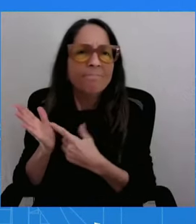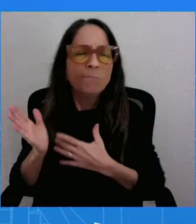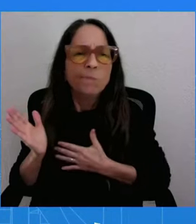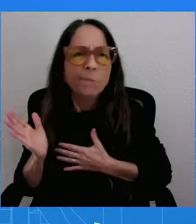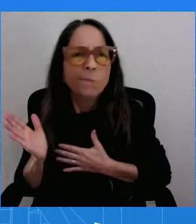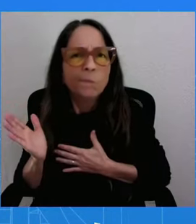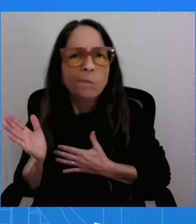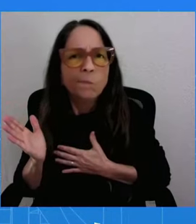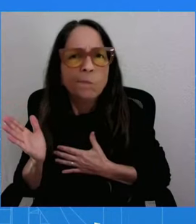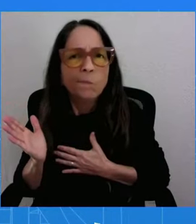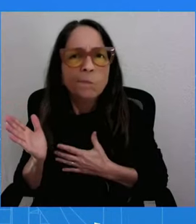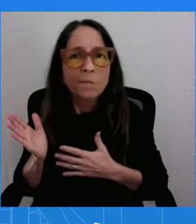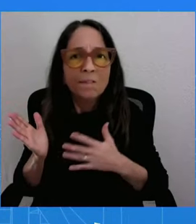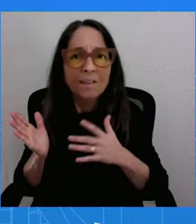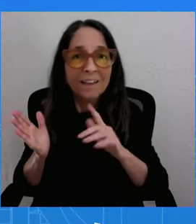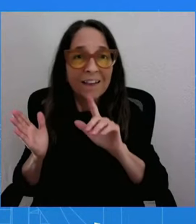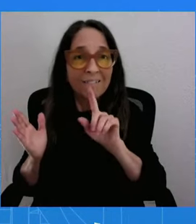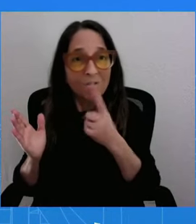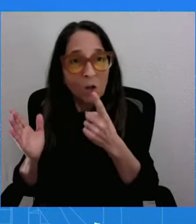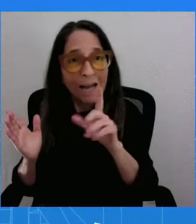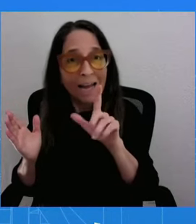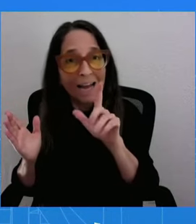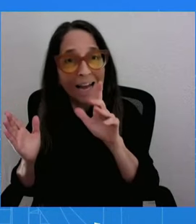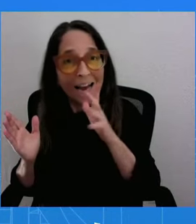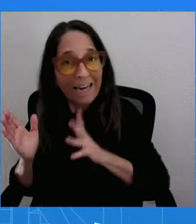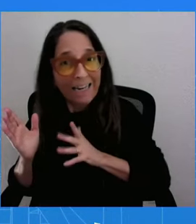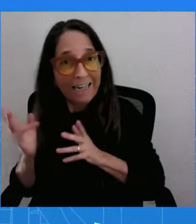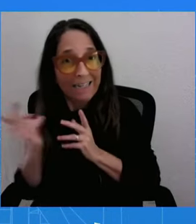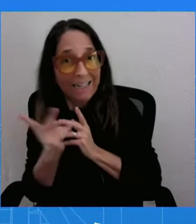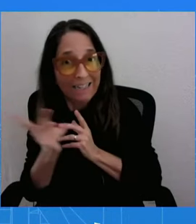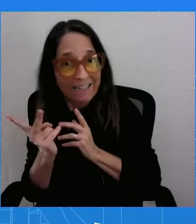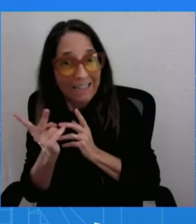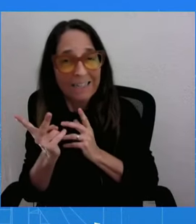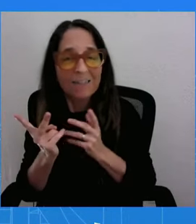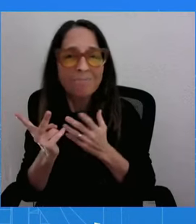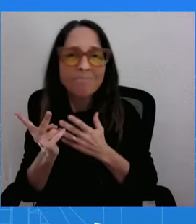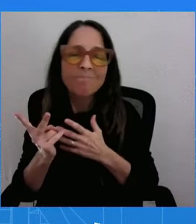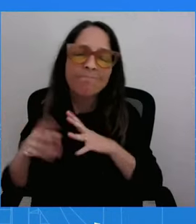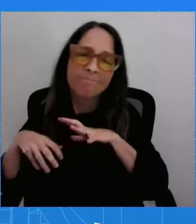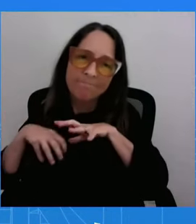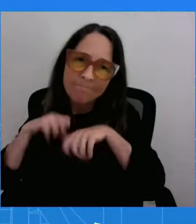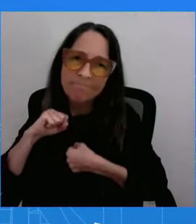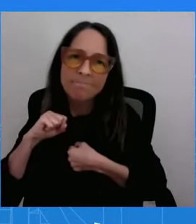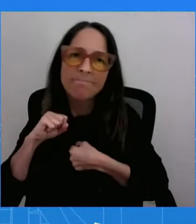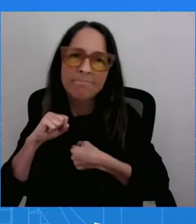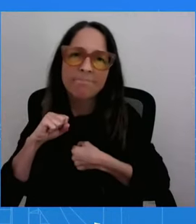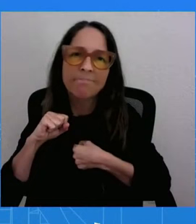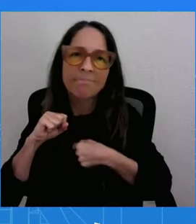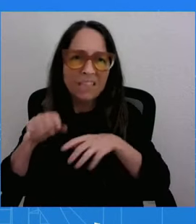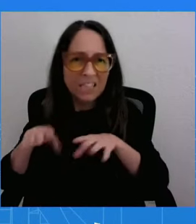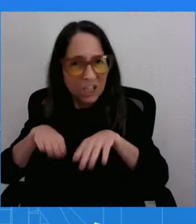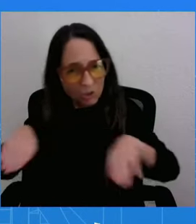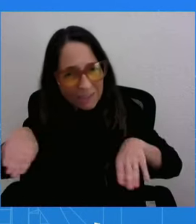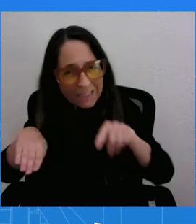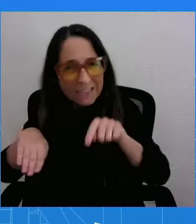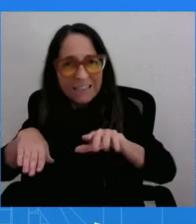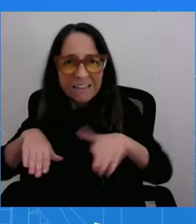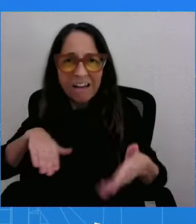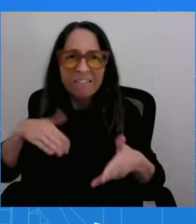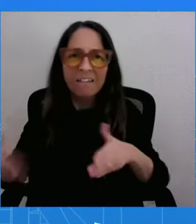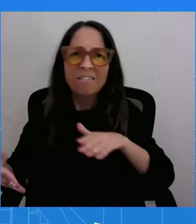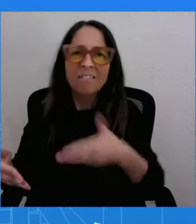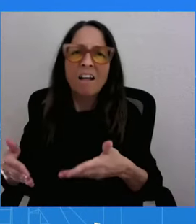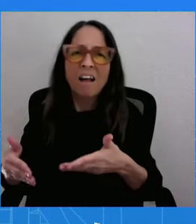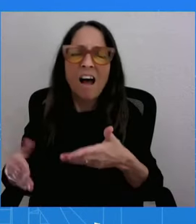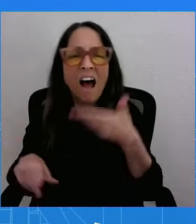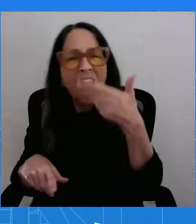certainly Dr. Biden, mourning the deaths of those whose lives were cut too short. These are high school kids, high school